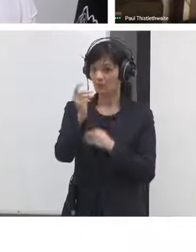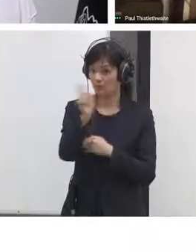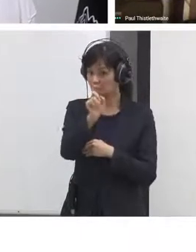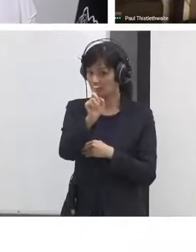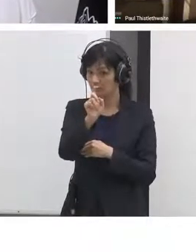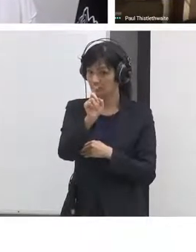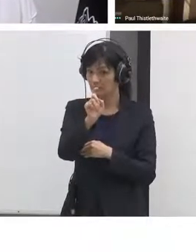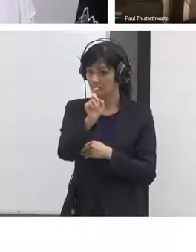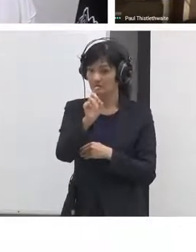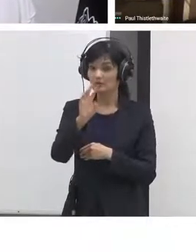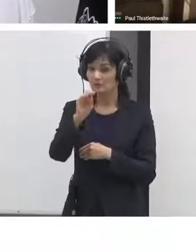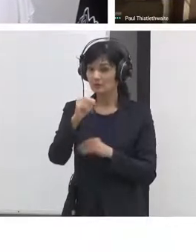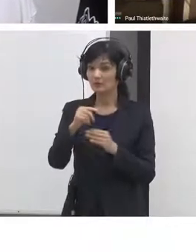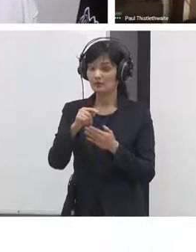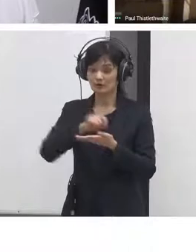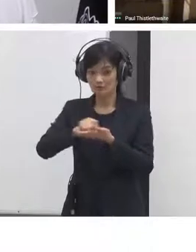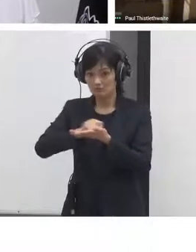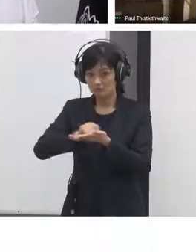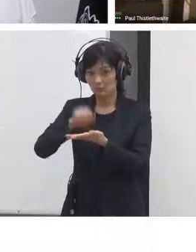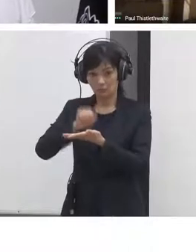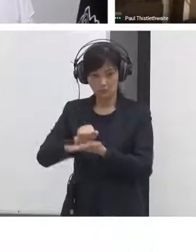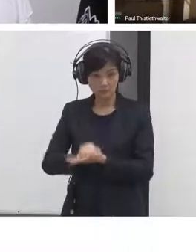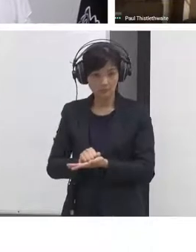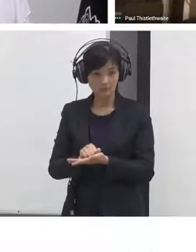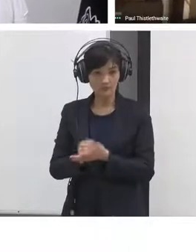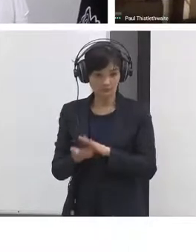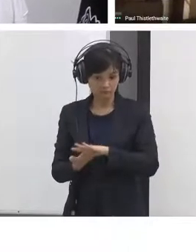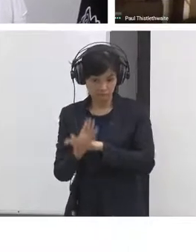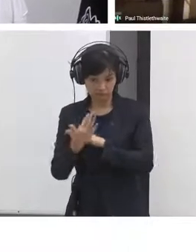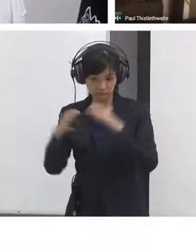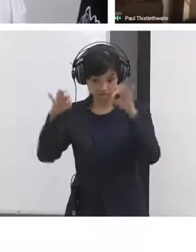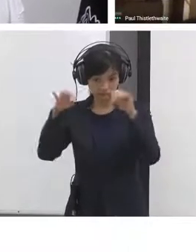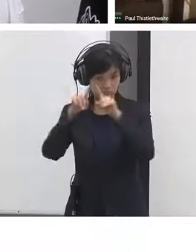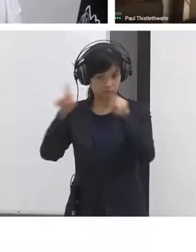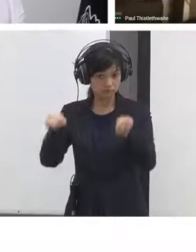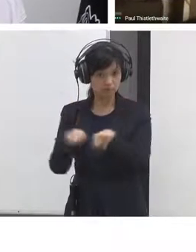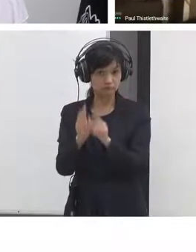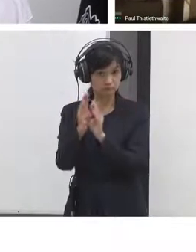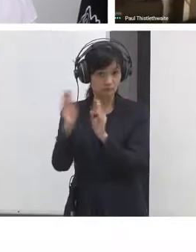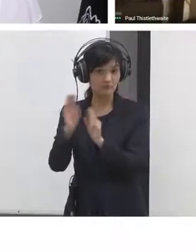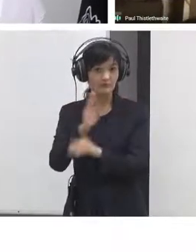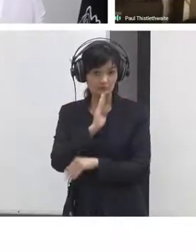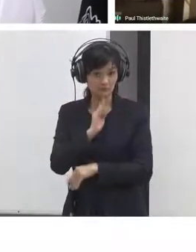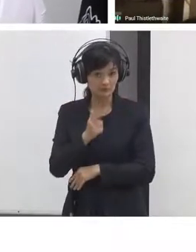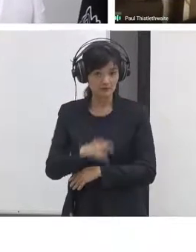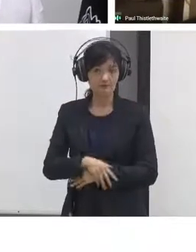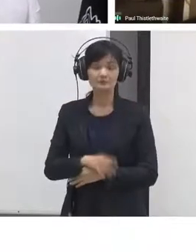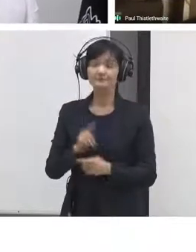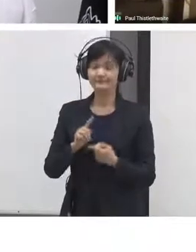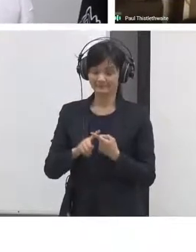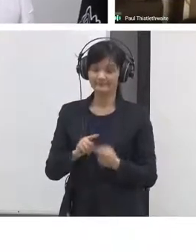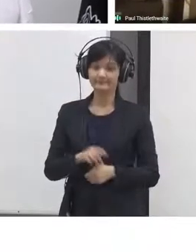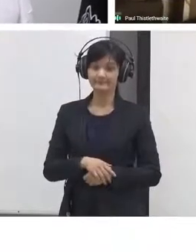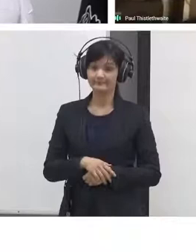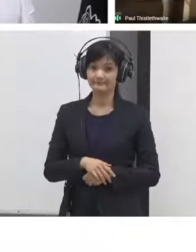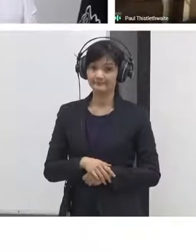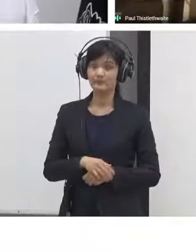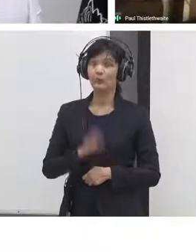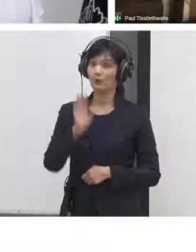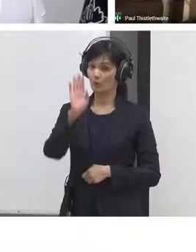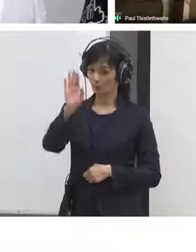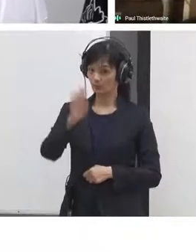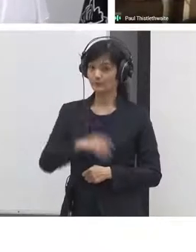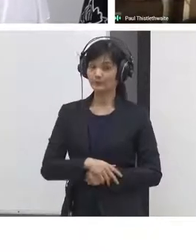you document the principles in written words yes they're documented so they're available